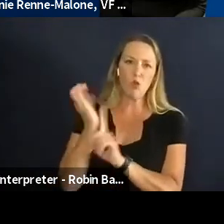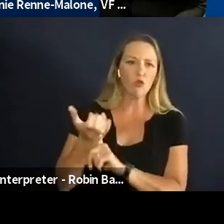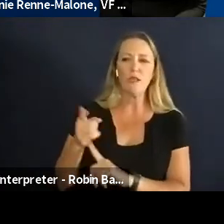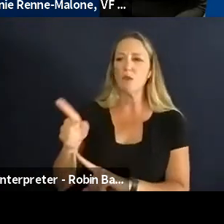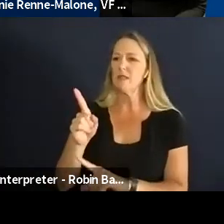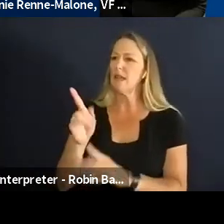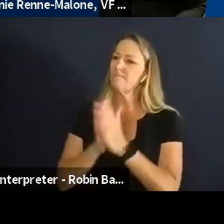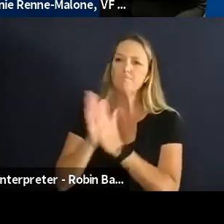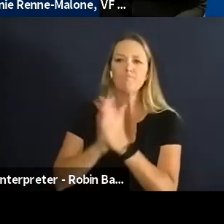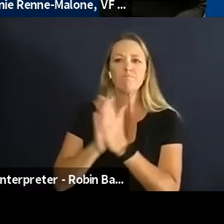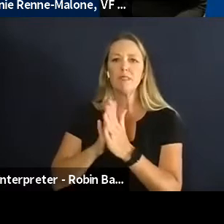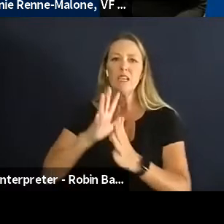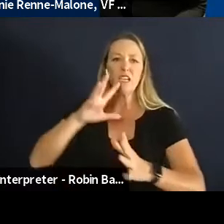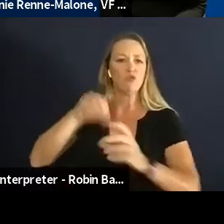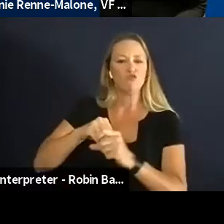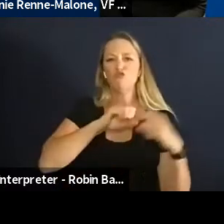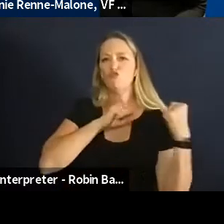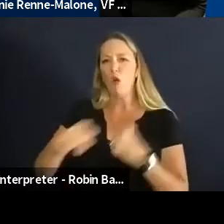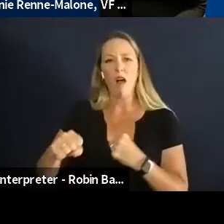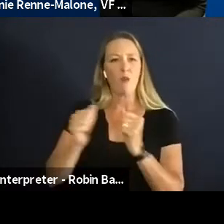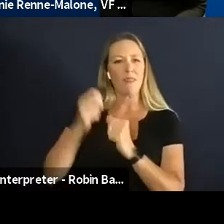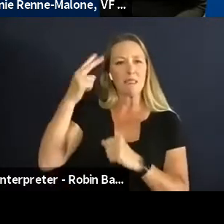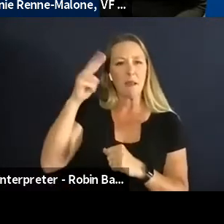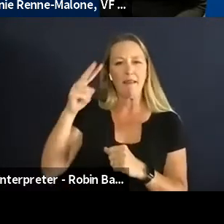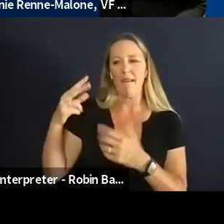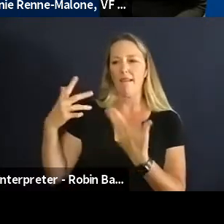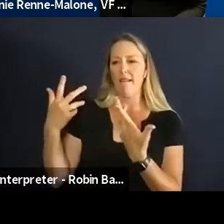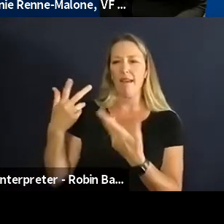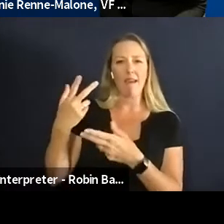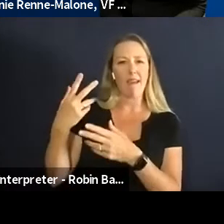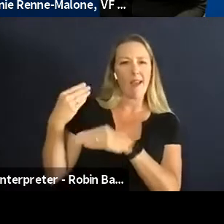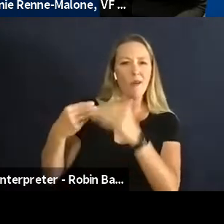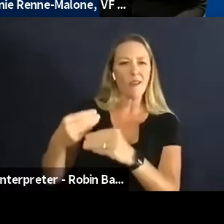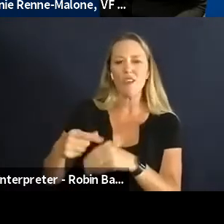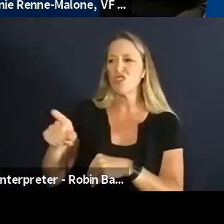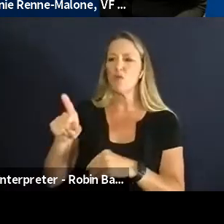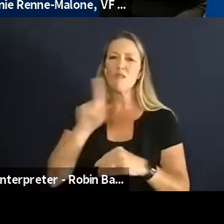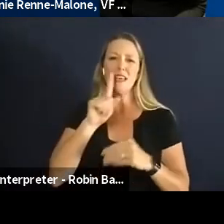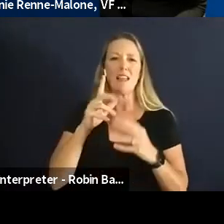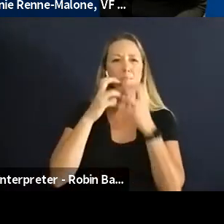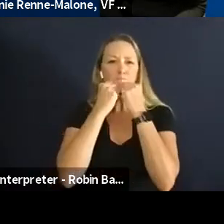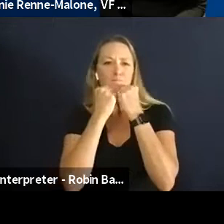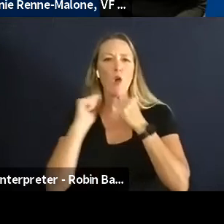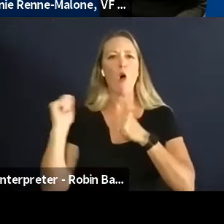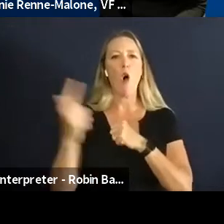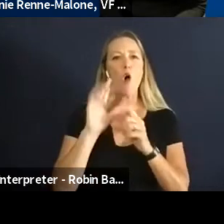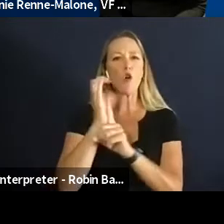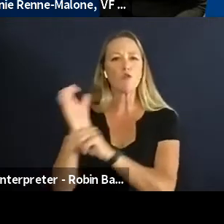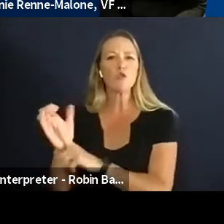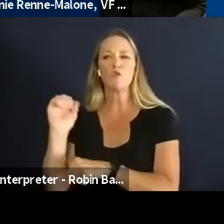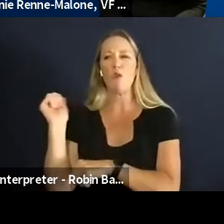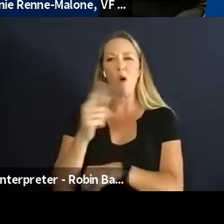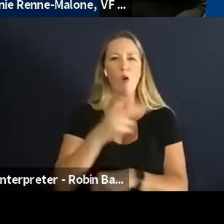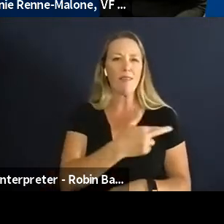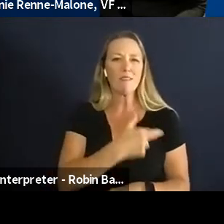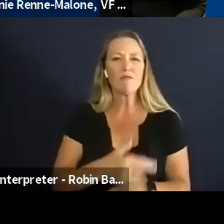into his hispanic heritage and like he embraced all cultures and all religions and when he passed away I kind of felt like